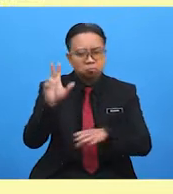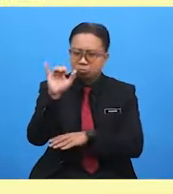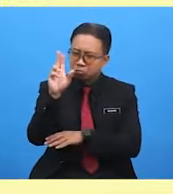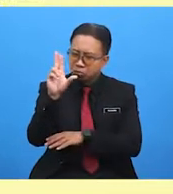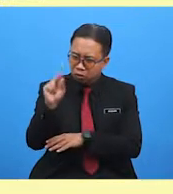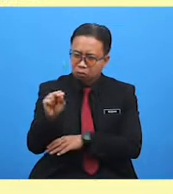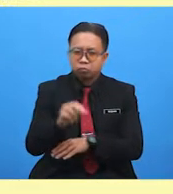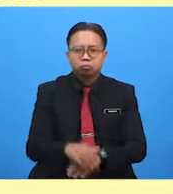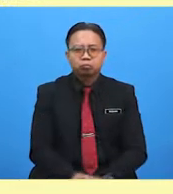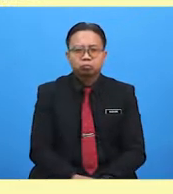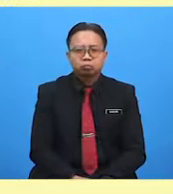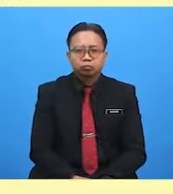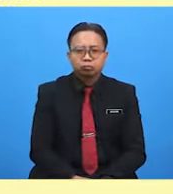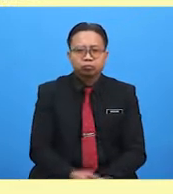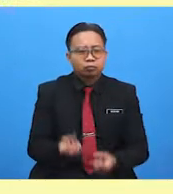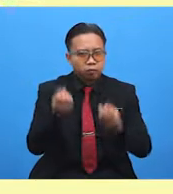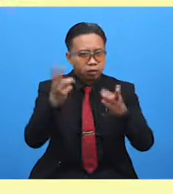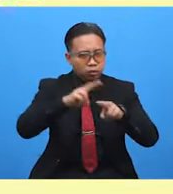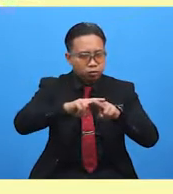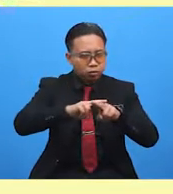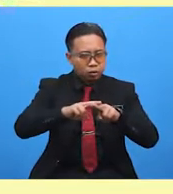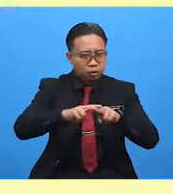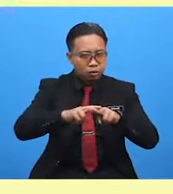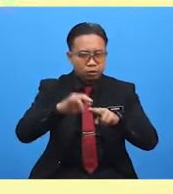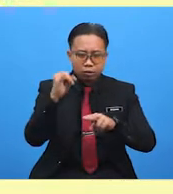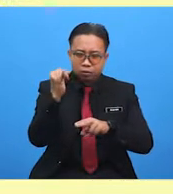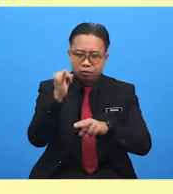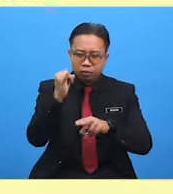stated here, many trains are not running.